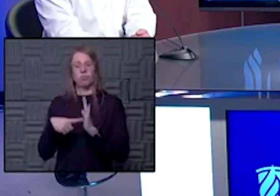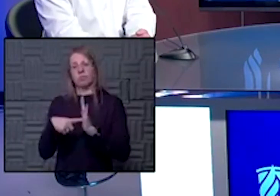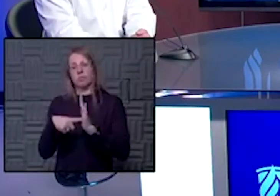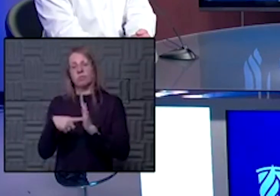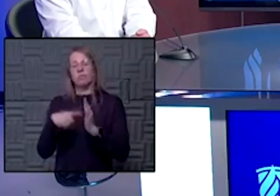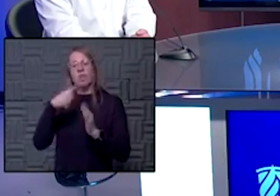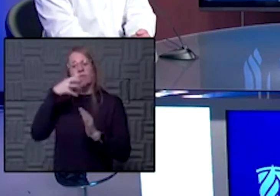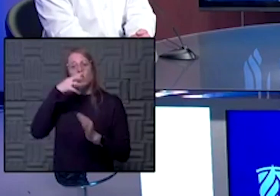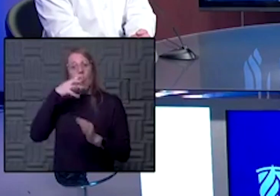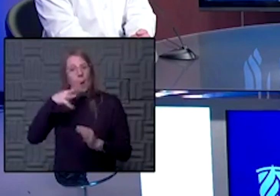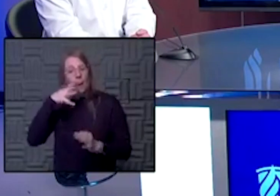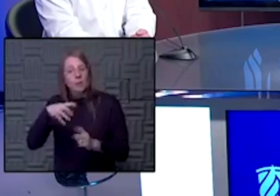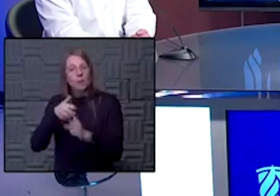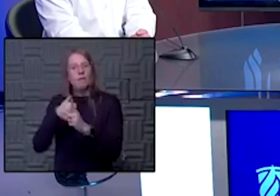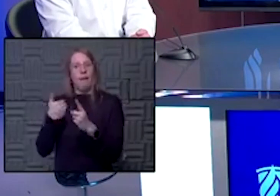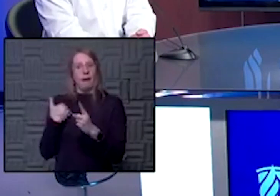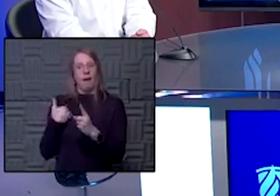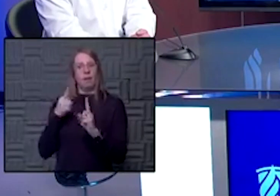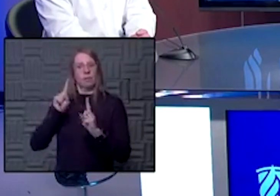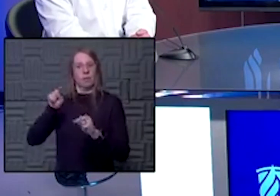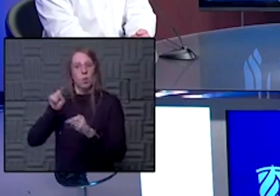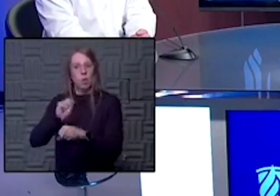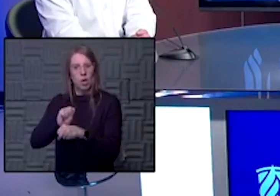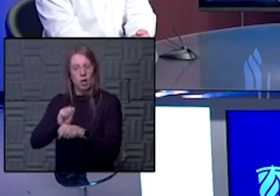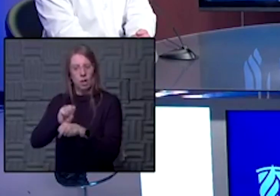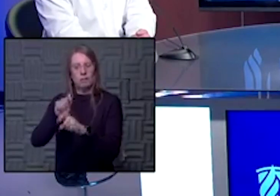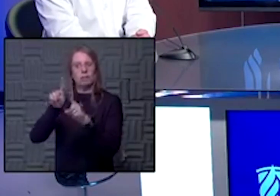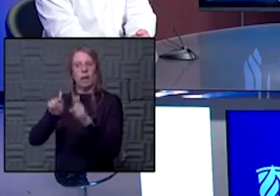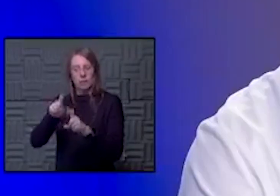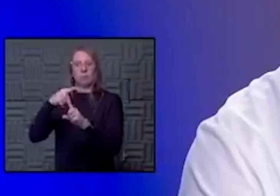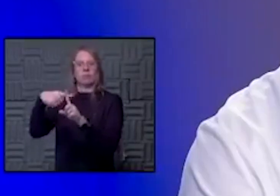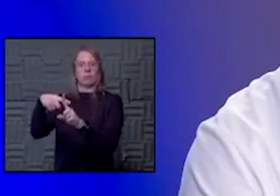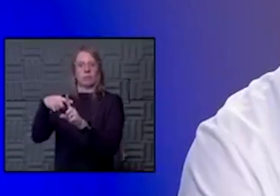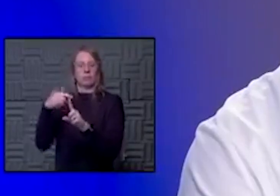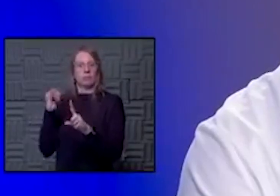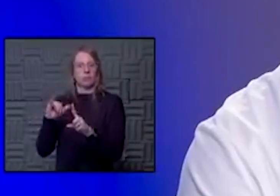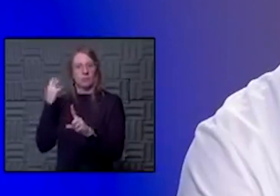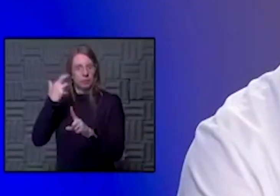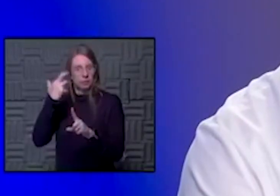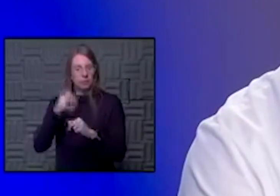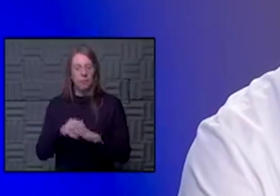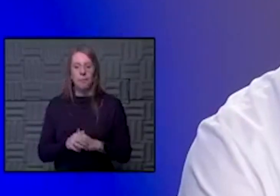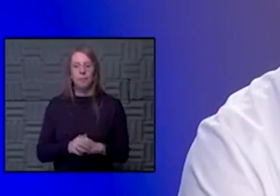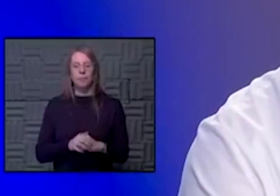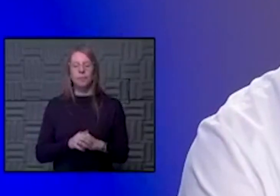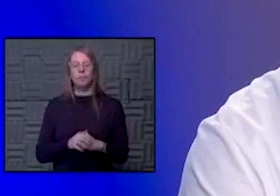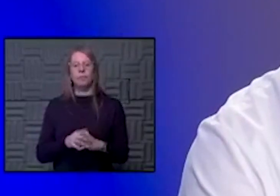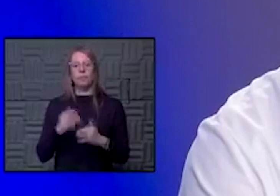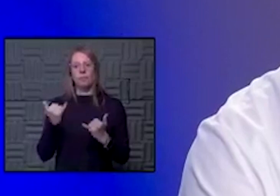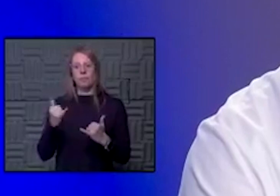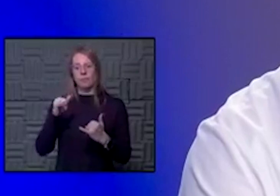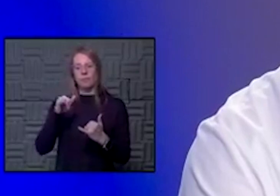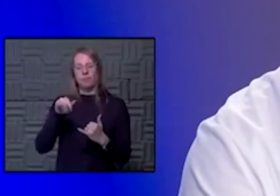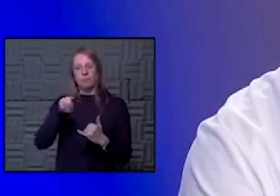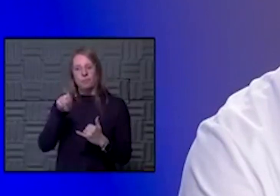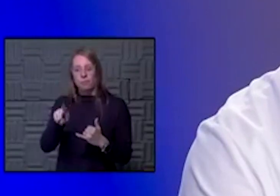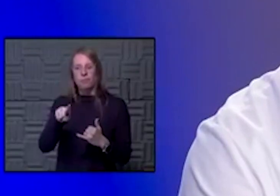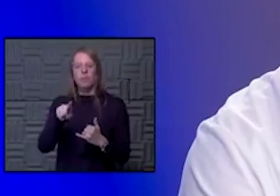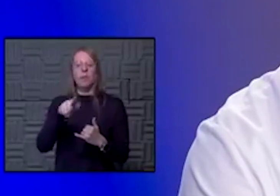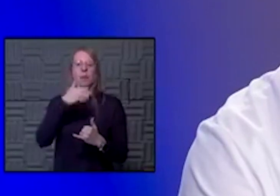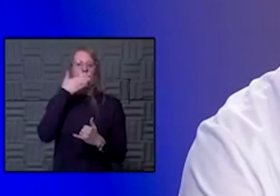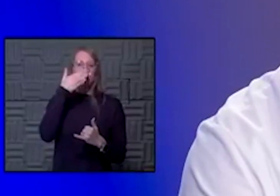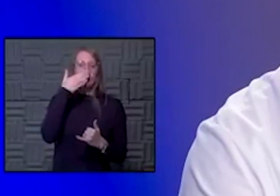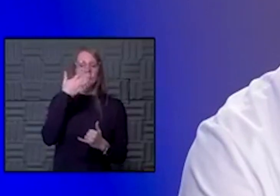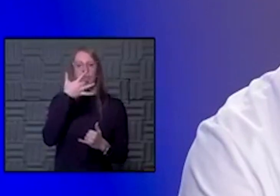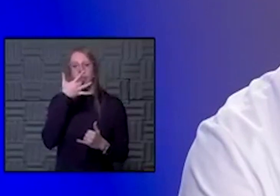runny nose, which is what she had when she went to work and they tested her, found out that she had COVID. So her question now is, hers were mild, lost her sense